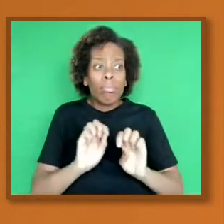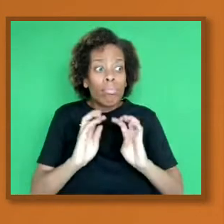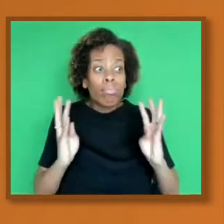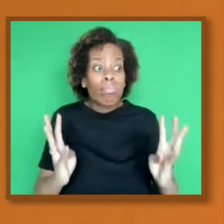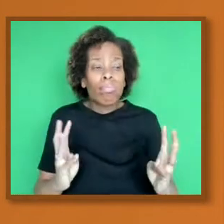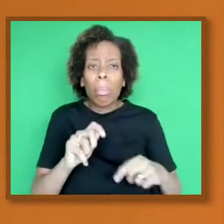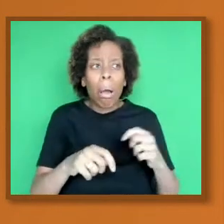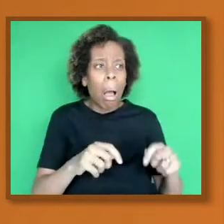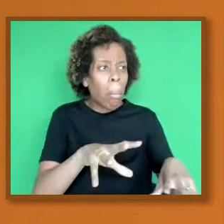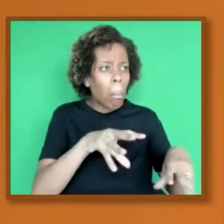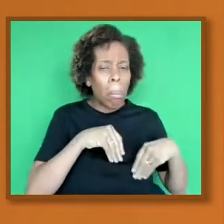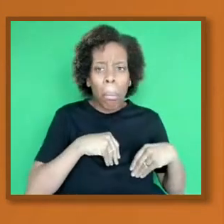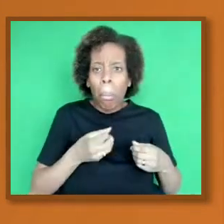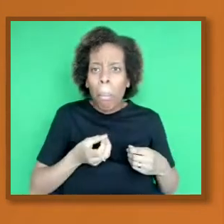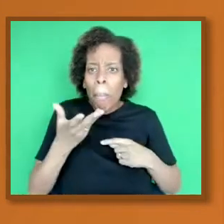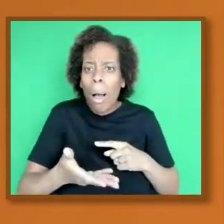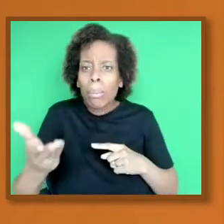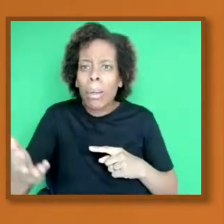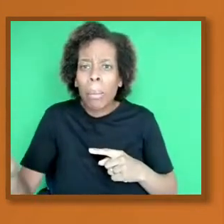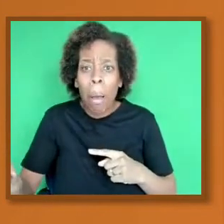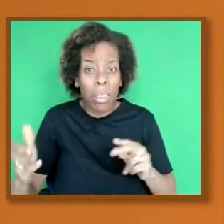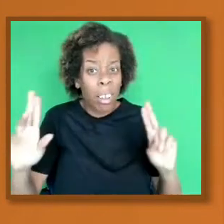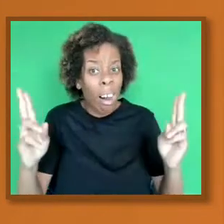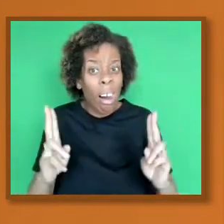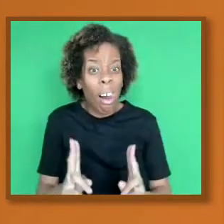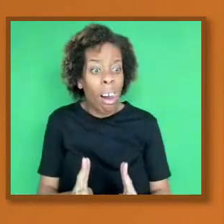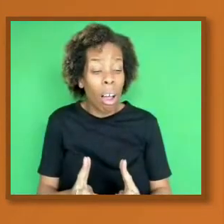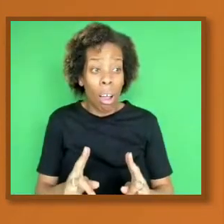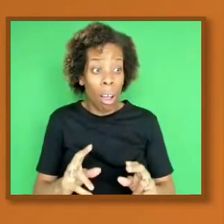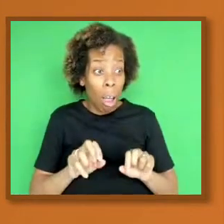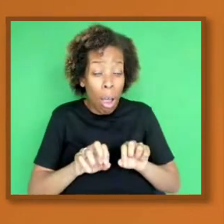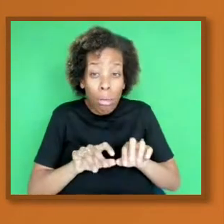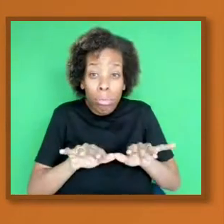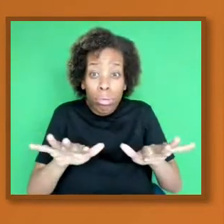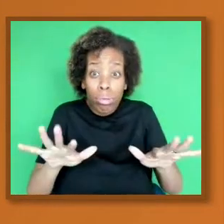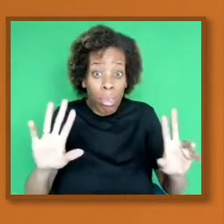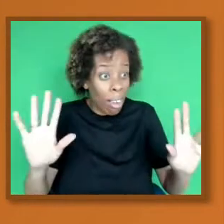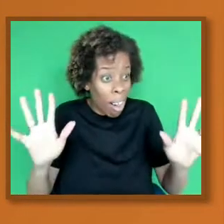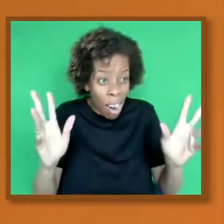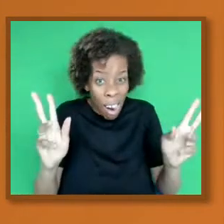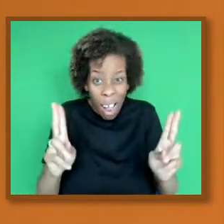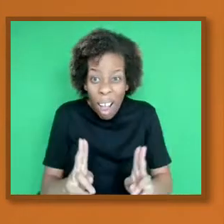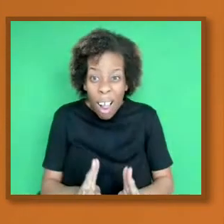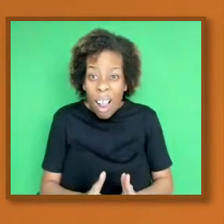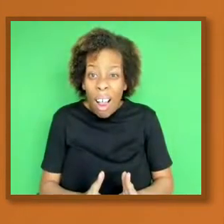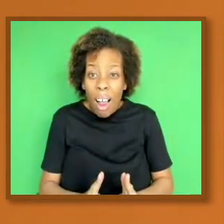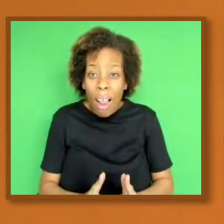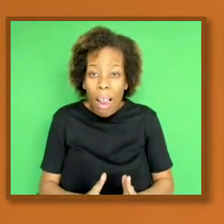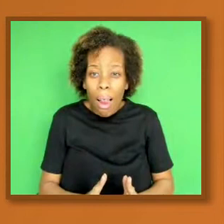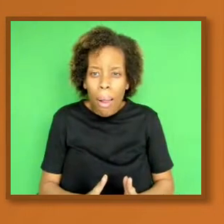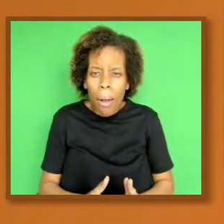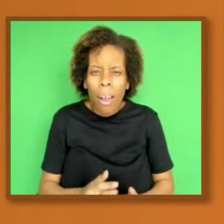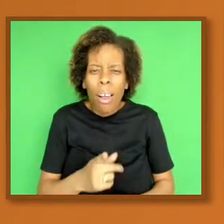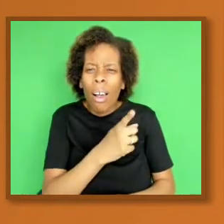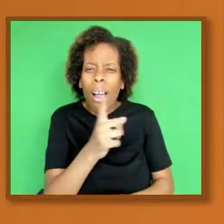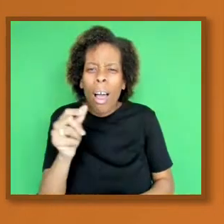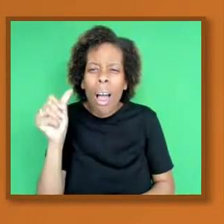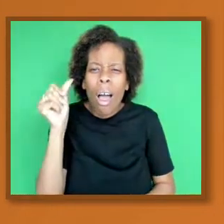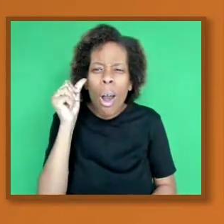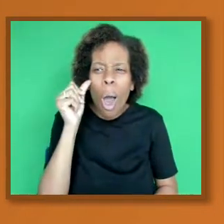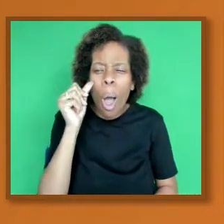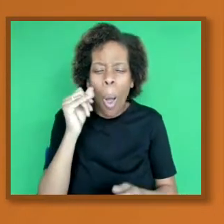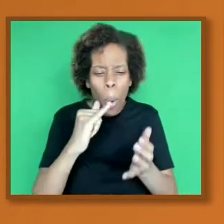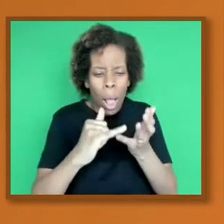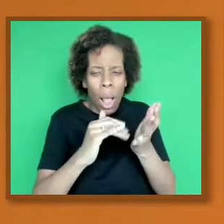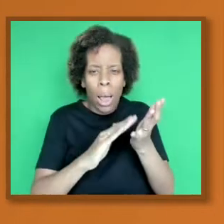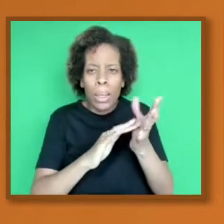And therefore, you stop the spread of the disease. And the classic example of that, as some of us will be aware, is smallpox. So